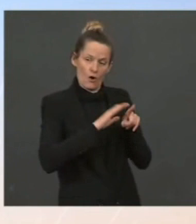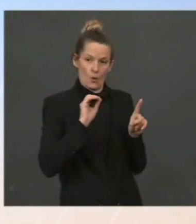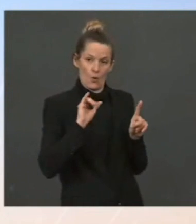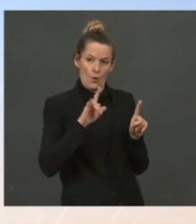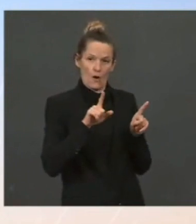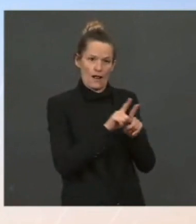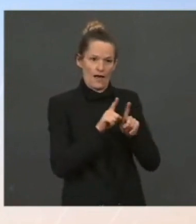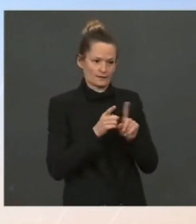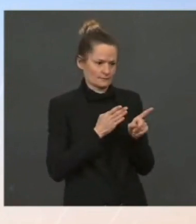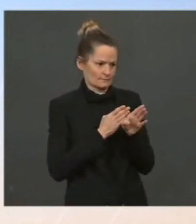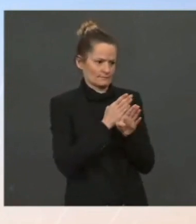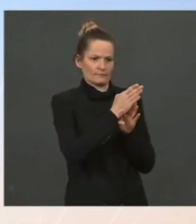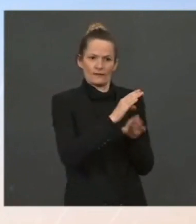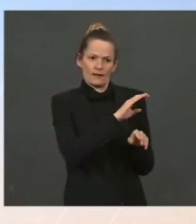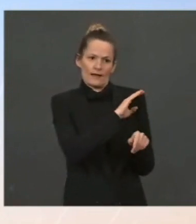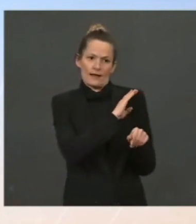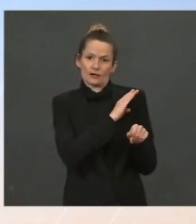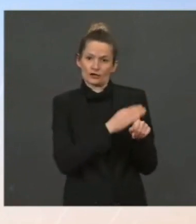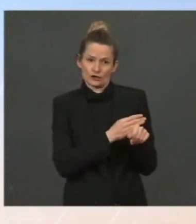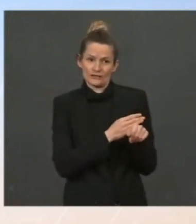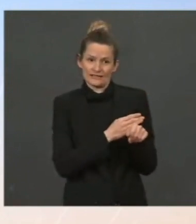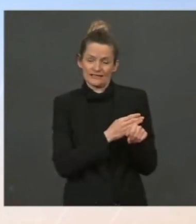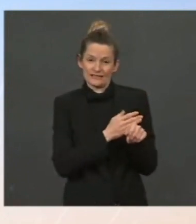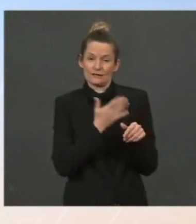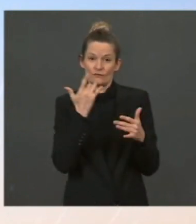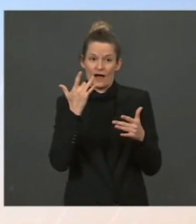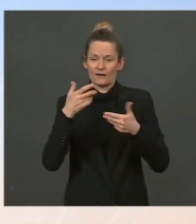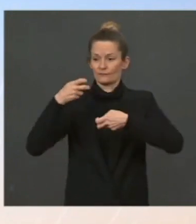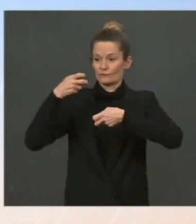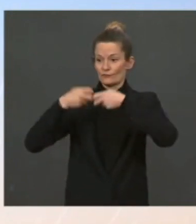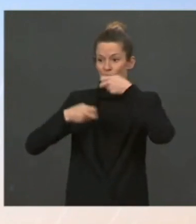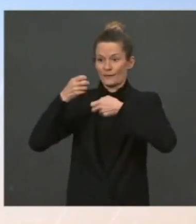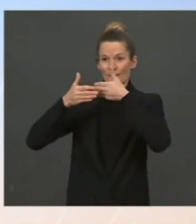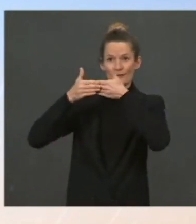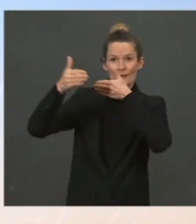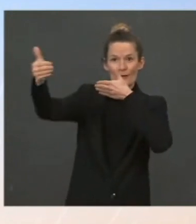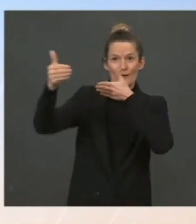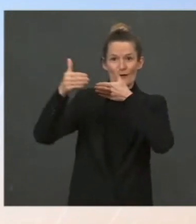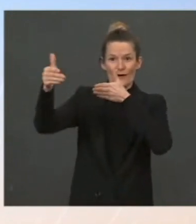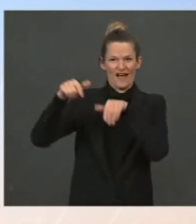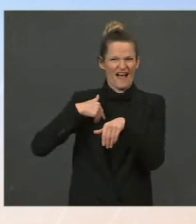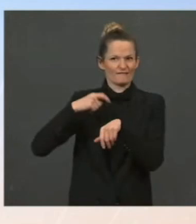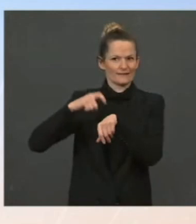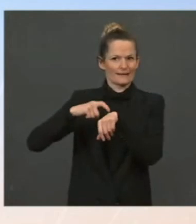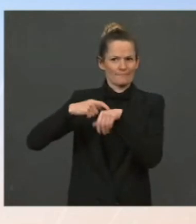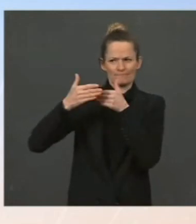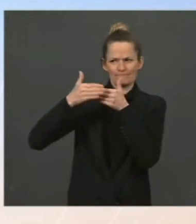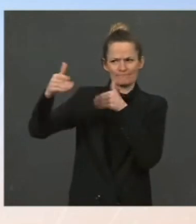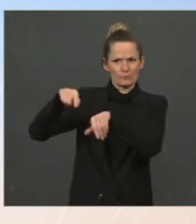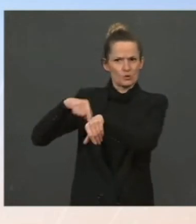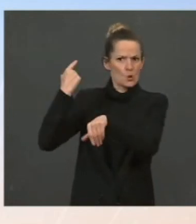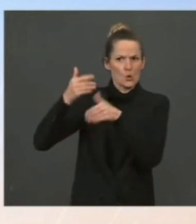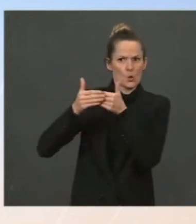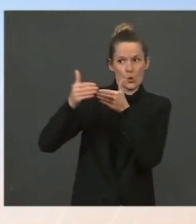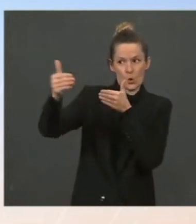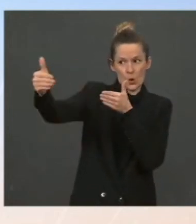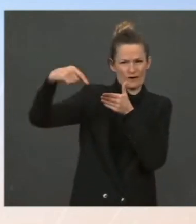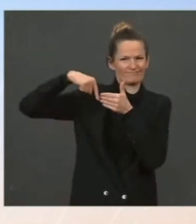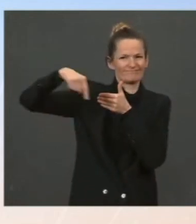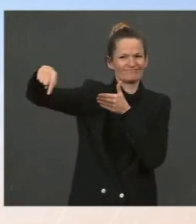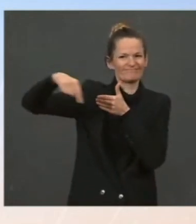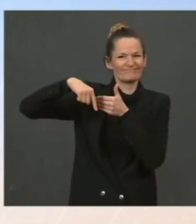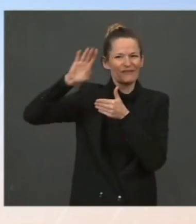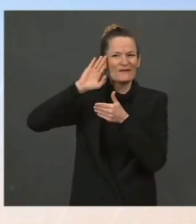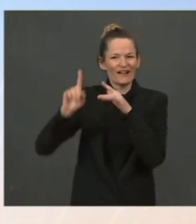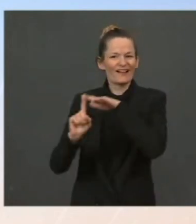a long-term issue. Relying upon volatile sources or relying upon fuel from countries that may not have our best